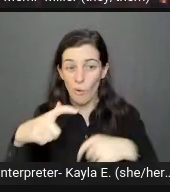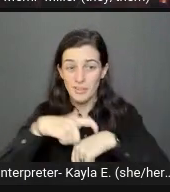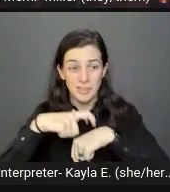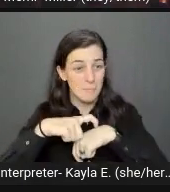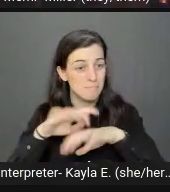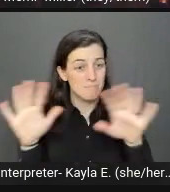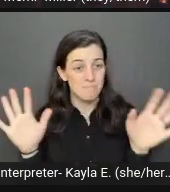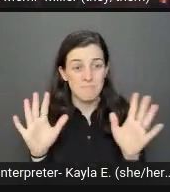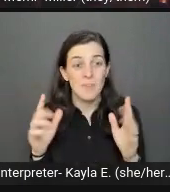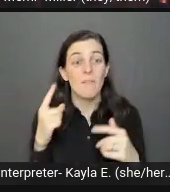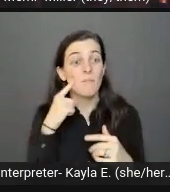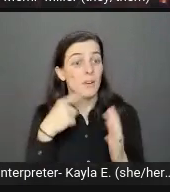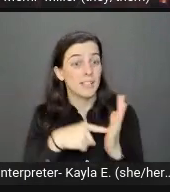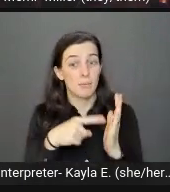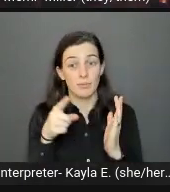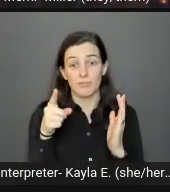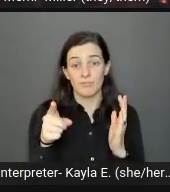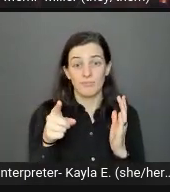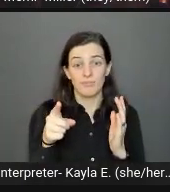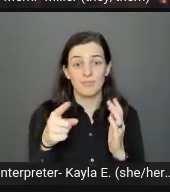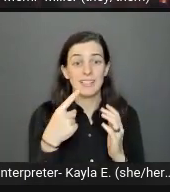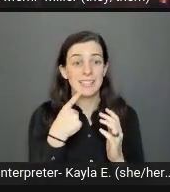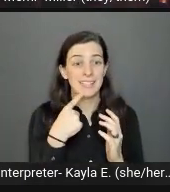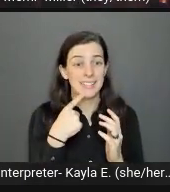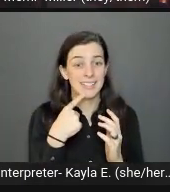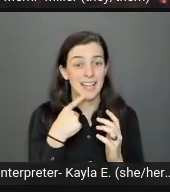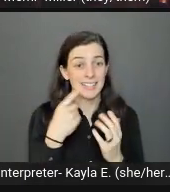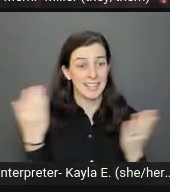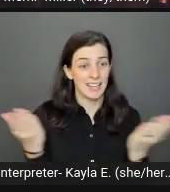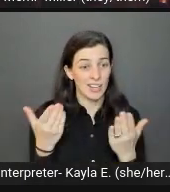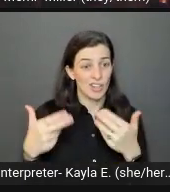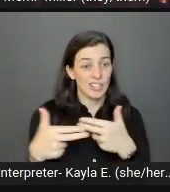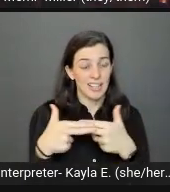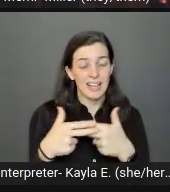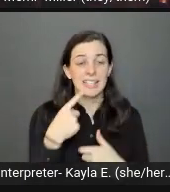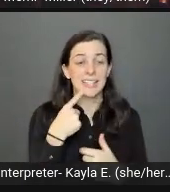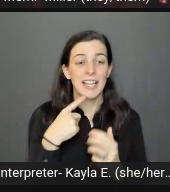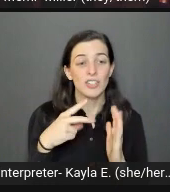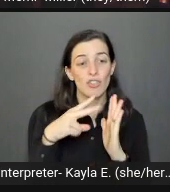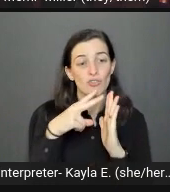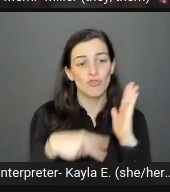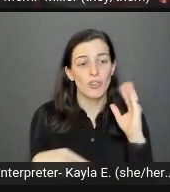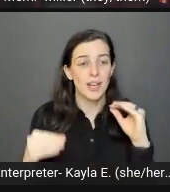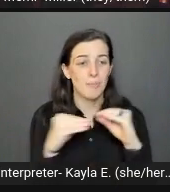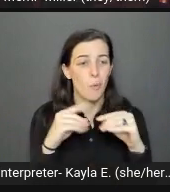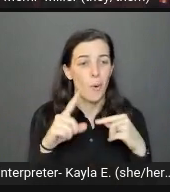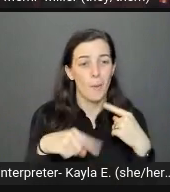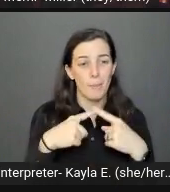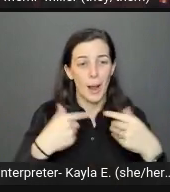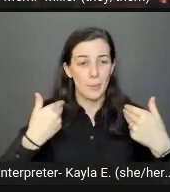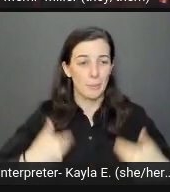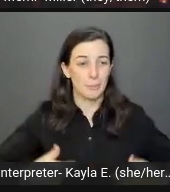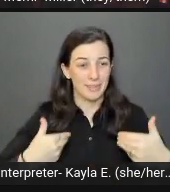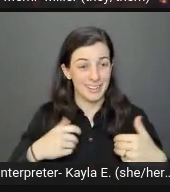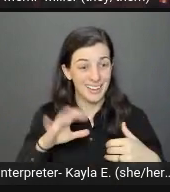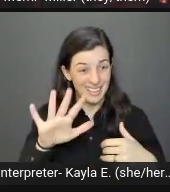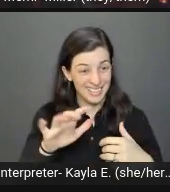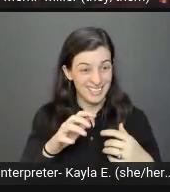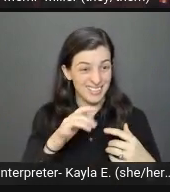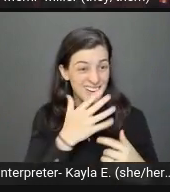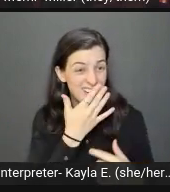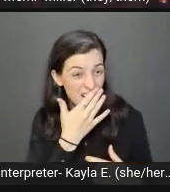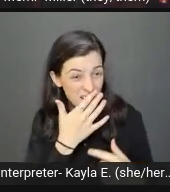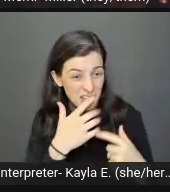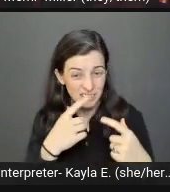For example, the image on this slide says read more about me, and it's using hard to read fonts and colors. The about is not only cursive,